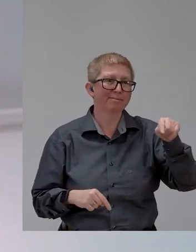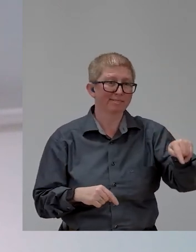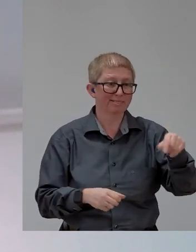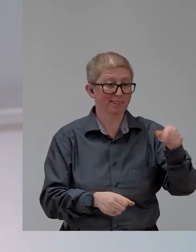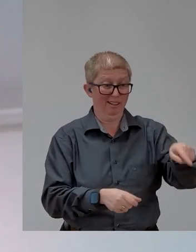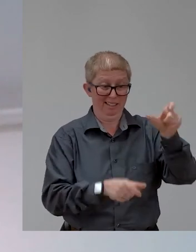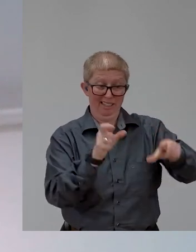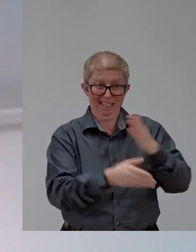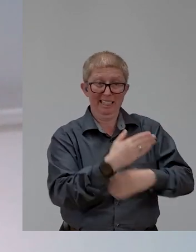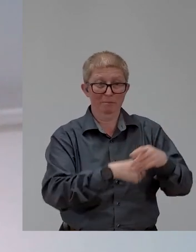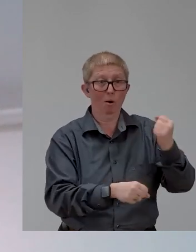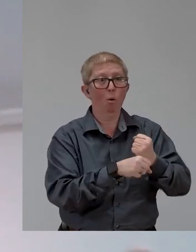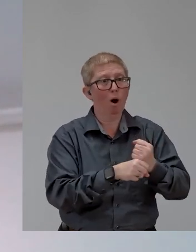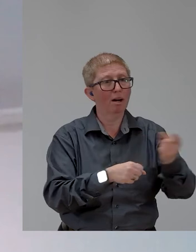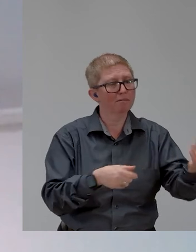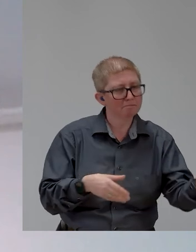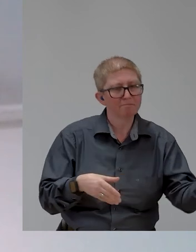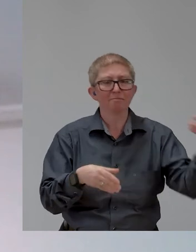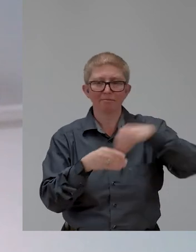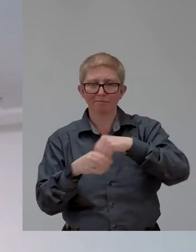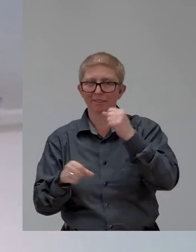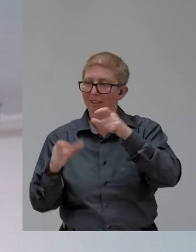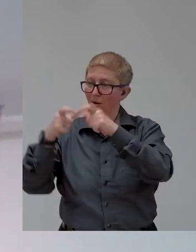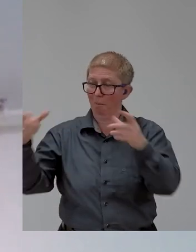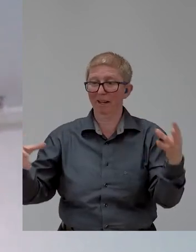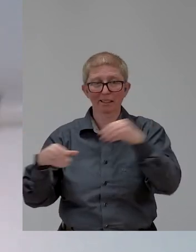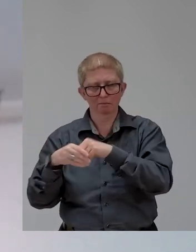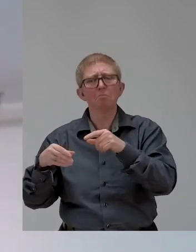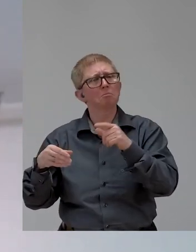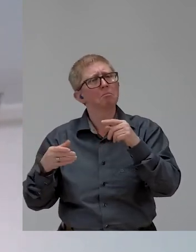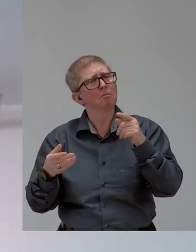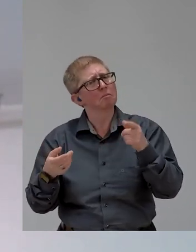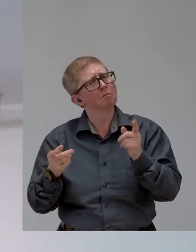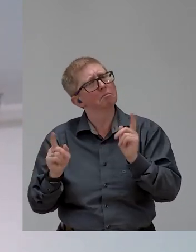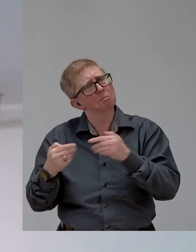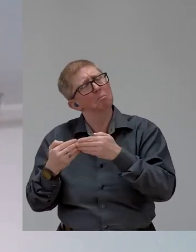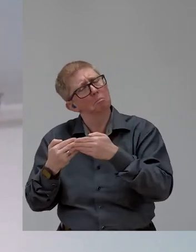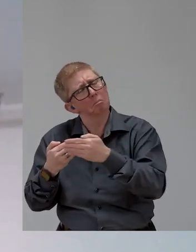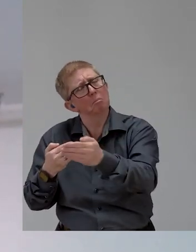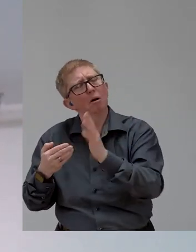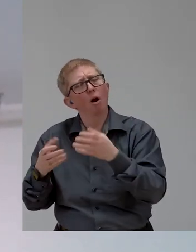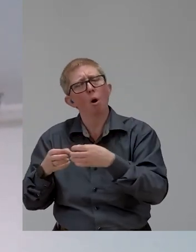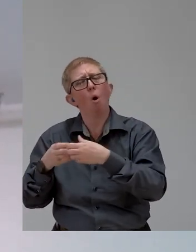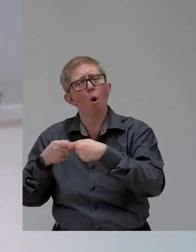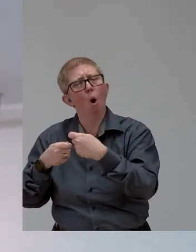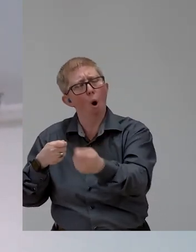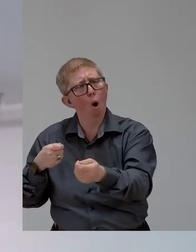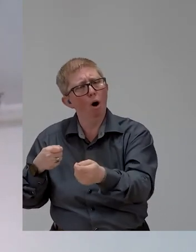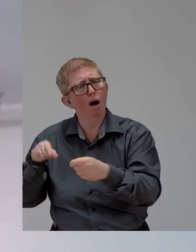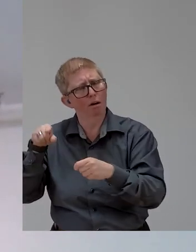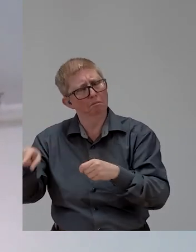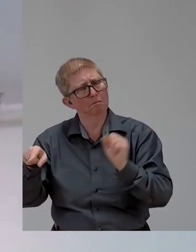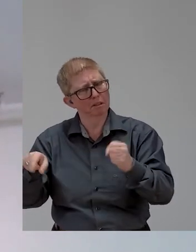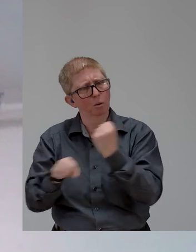labor market, what's called the open labor market, although it's not really open. But instead, we see a disproportionately large